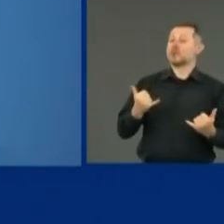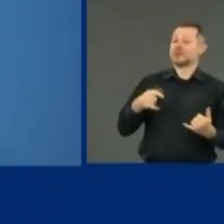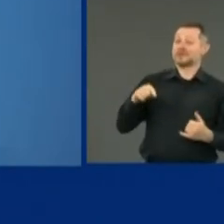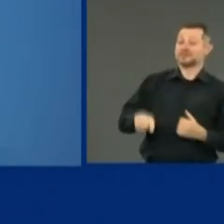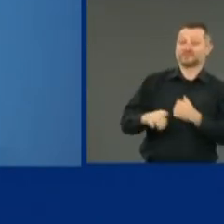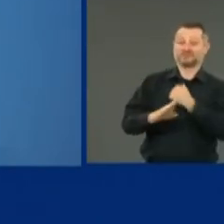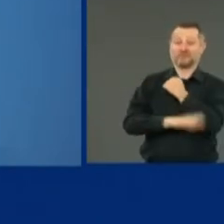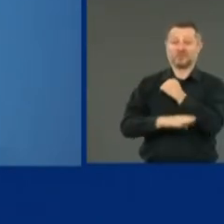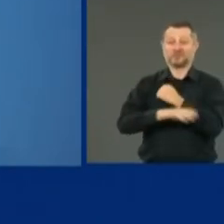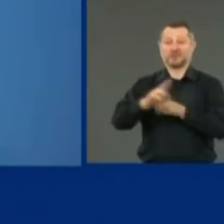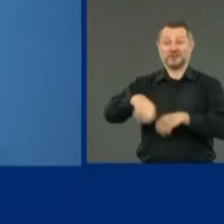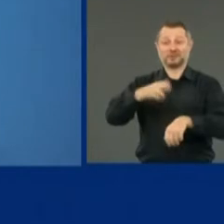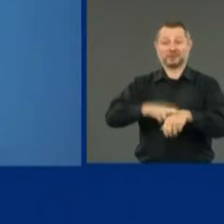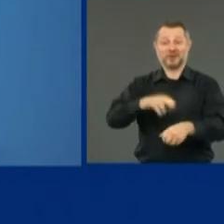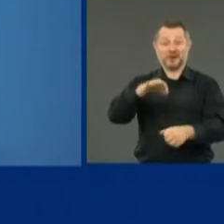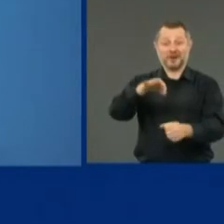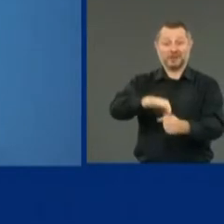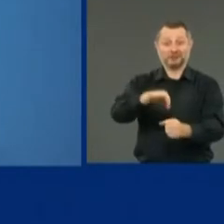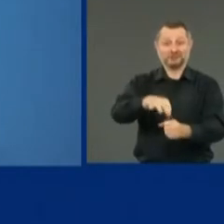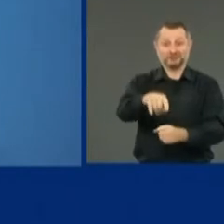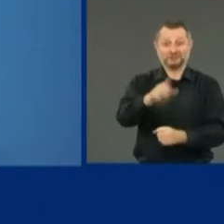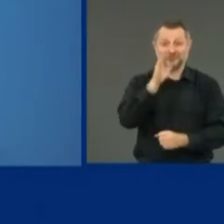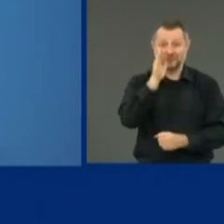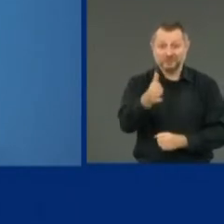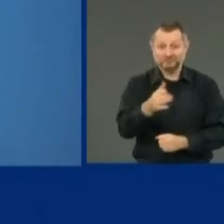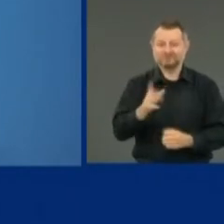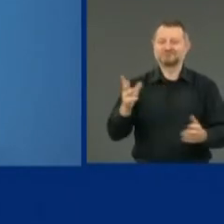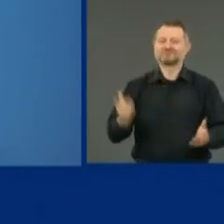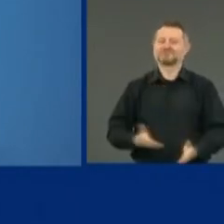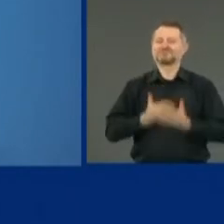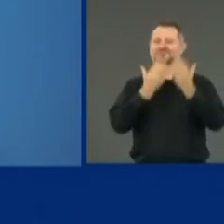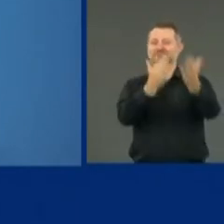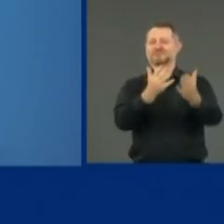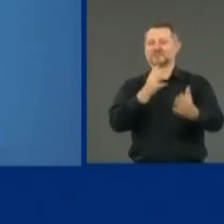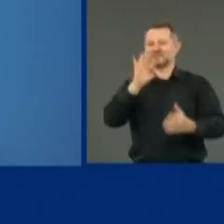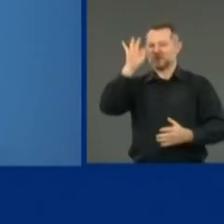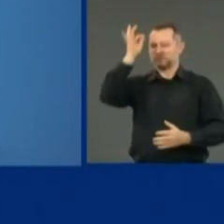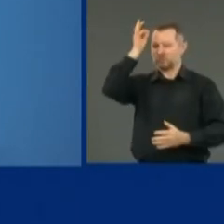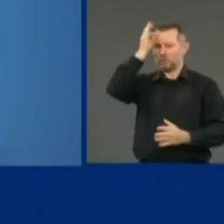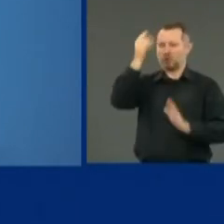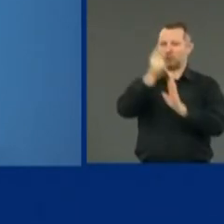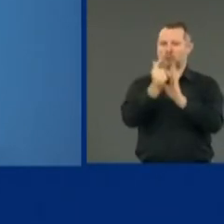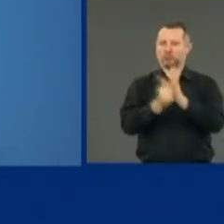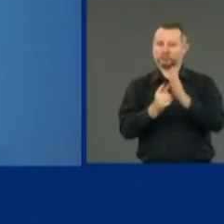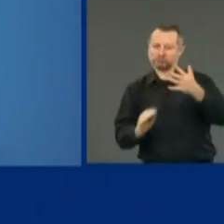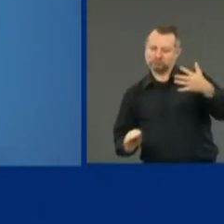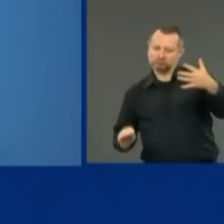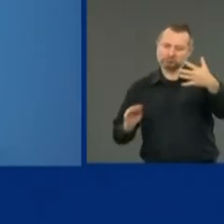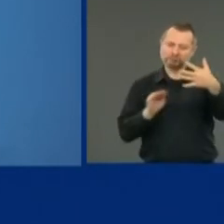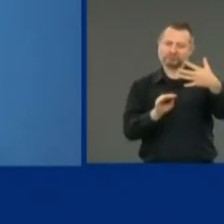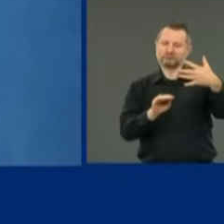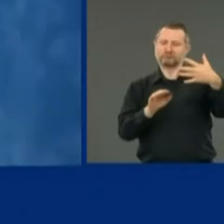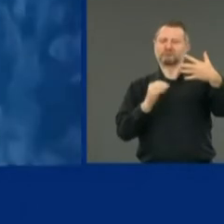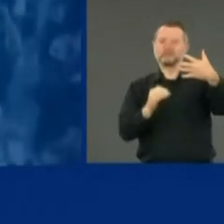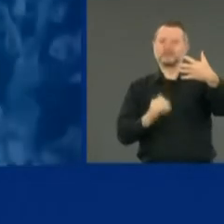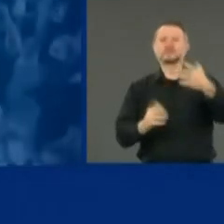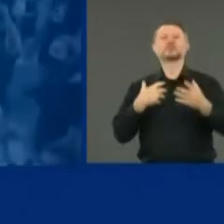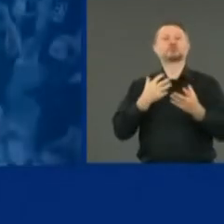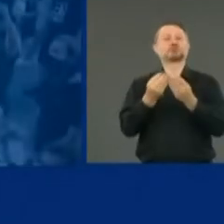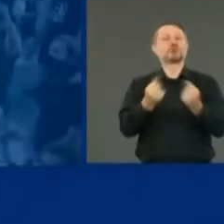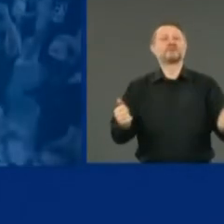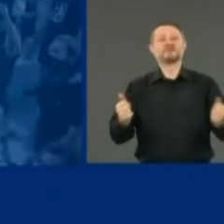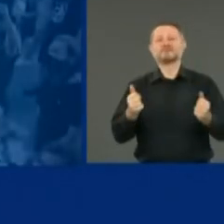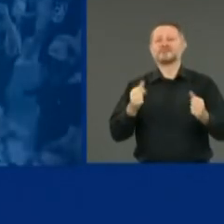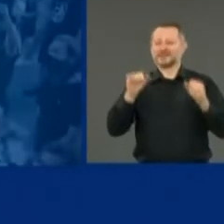And they should put forth a federal agenda that gets to the root cause of the